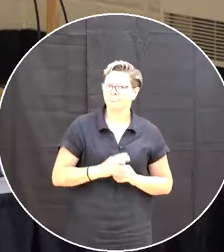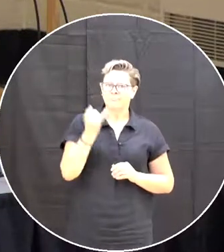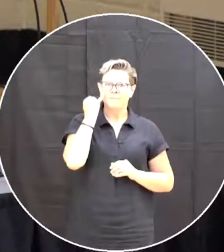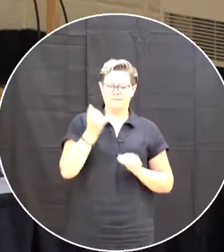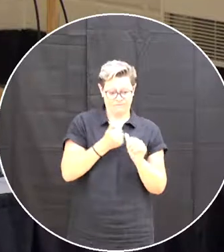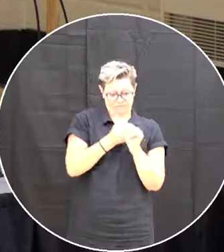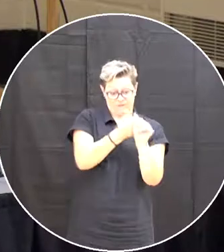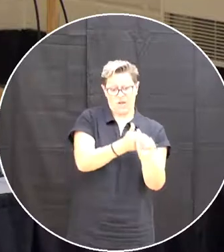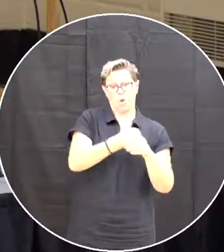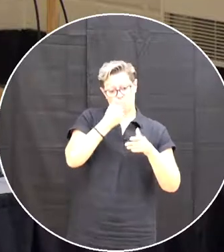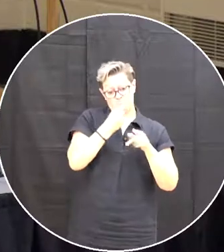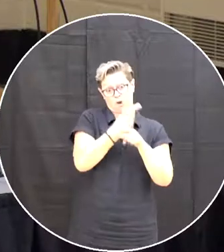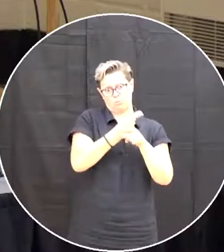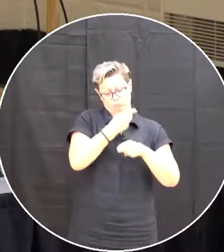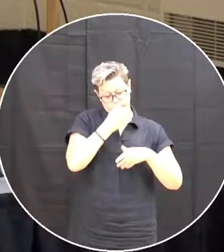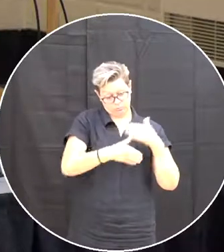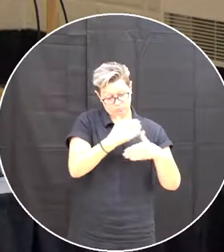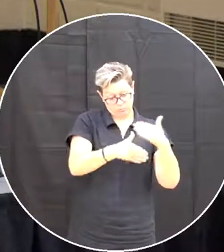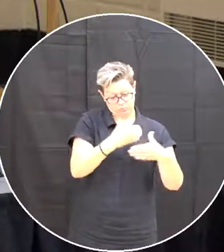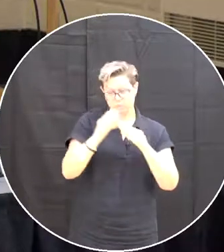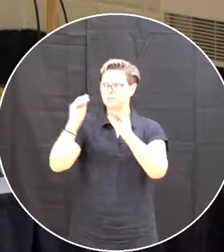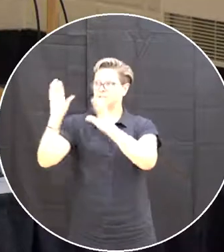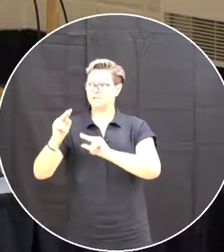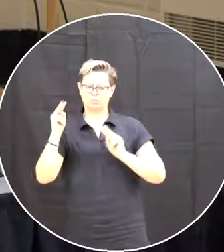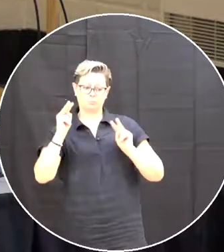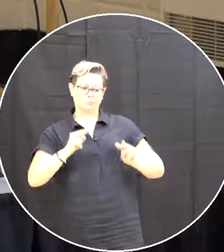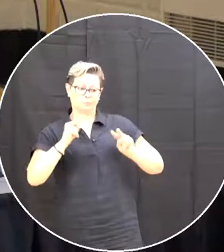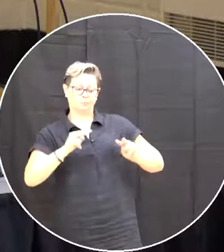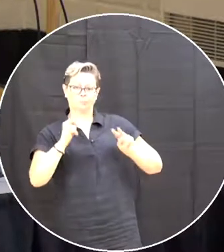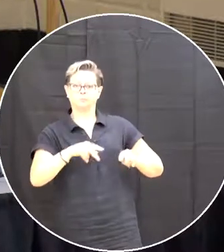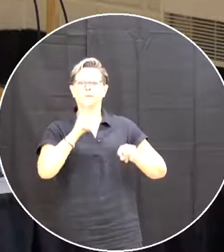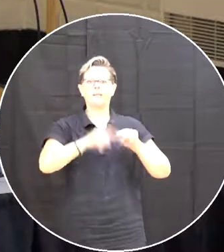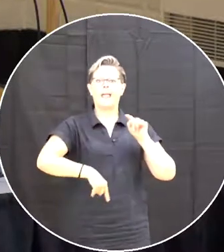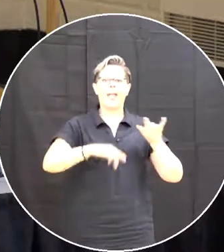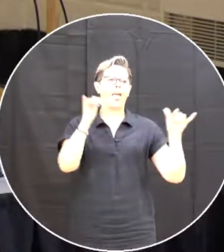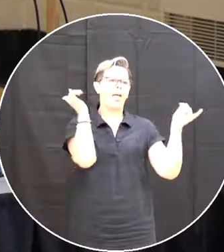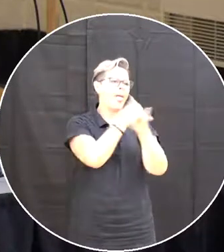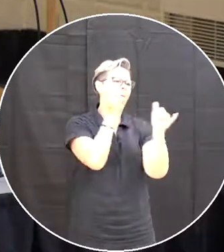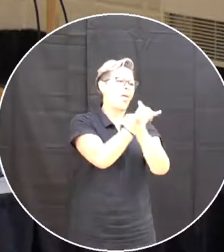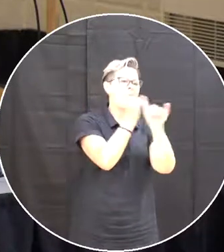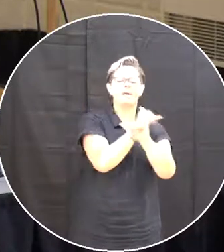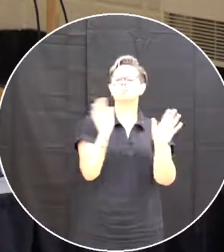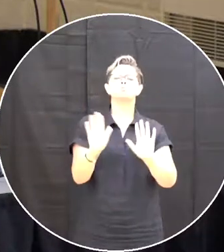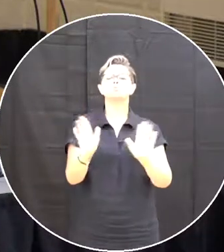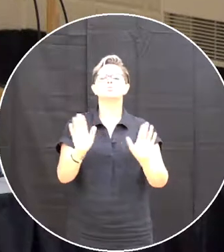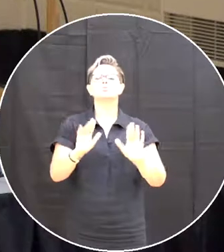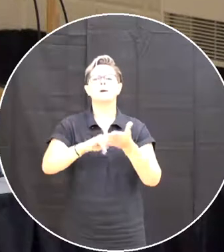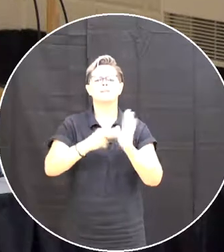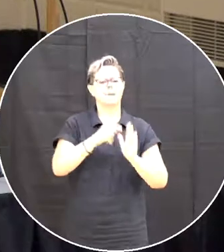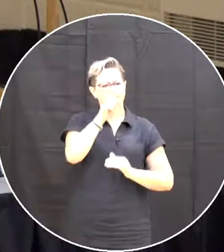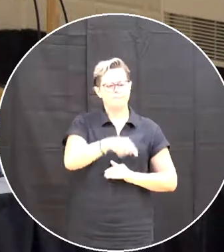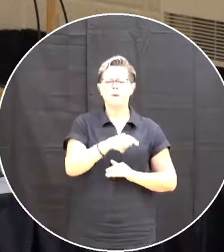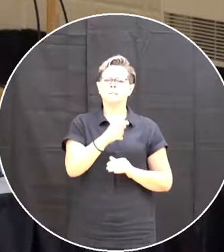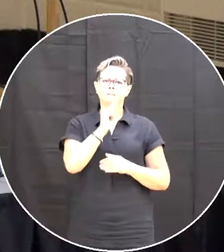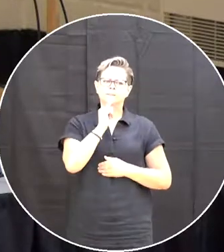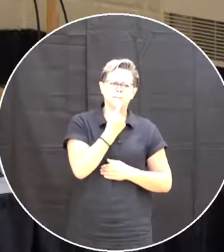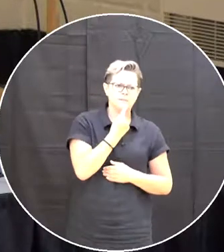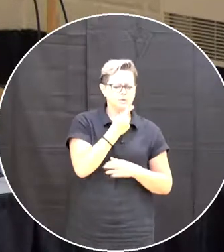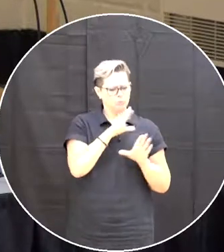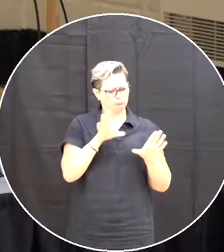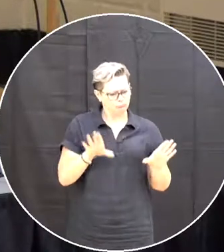the teacher Is guiding The effort It can't be frivolous activity It has to be towards something That is going to Look after